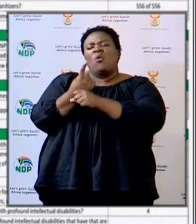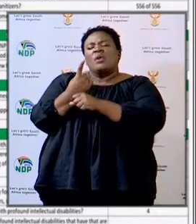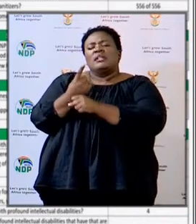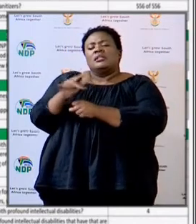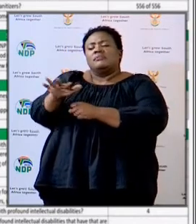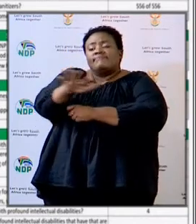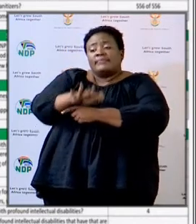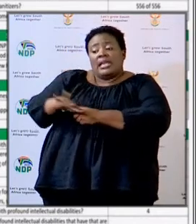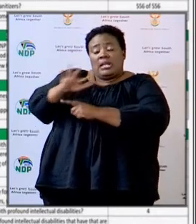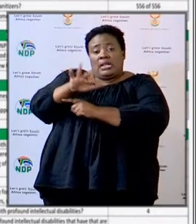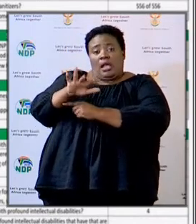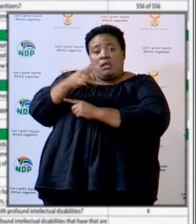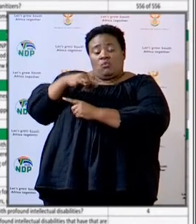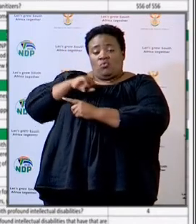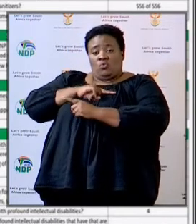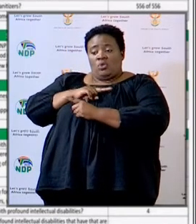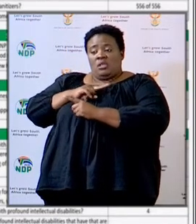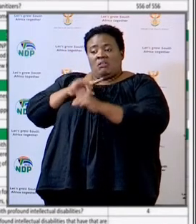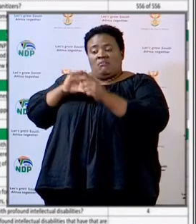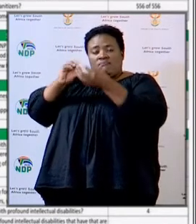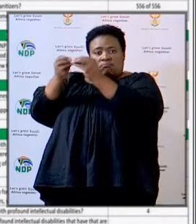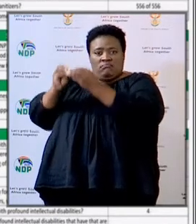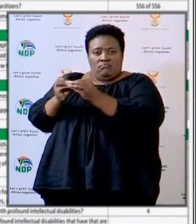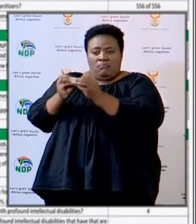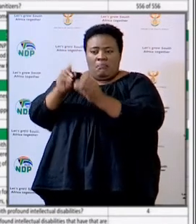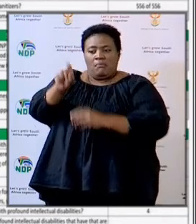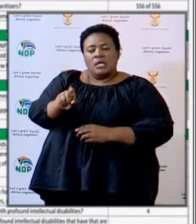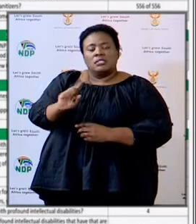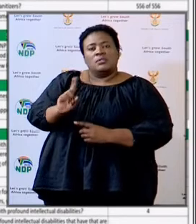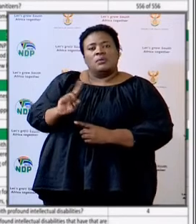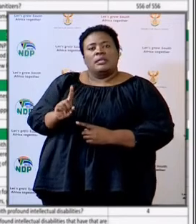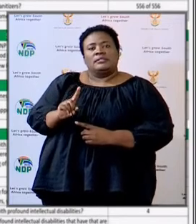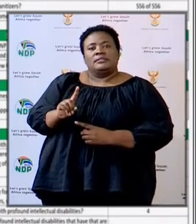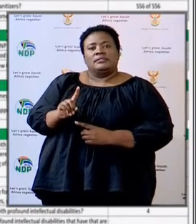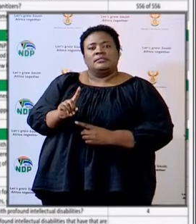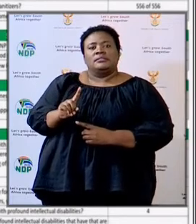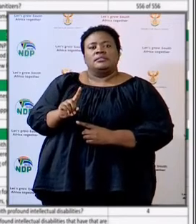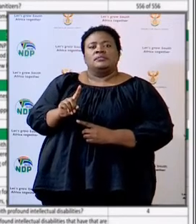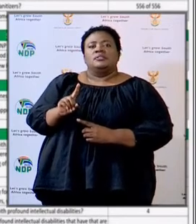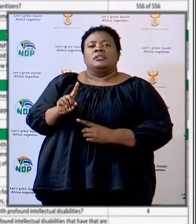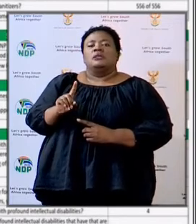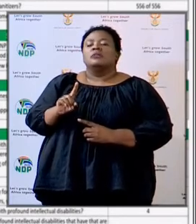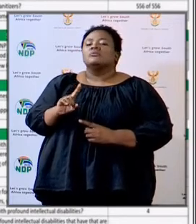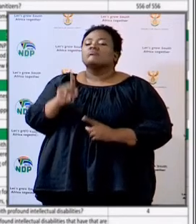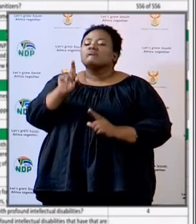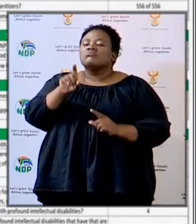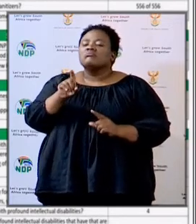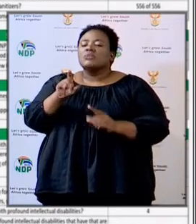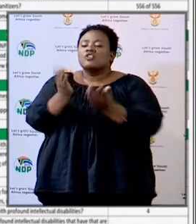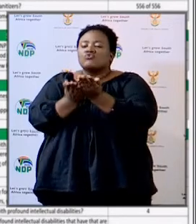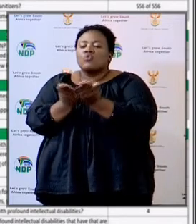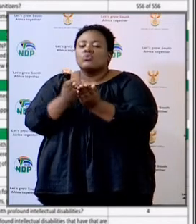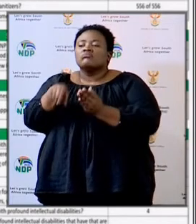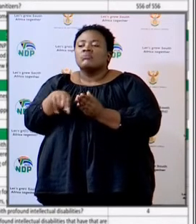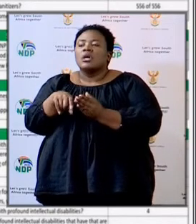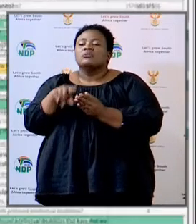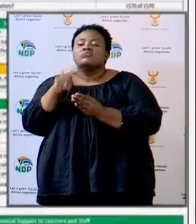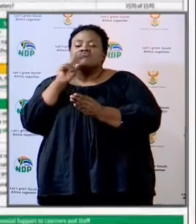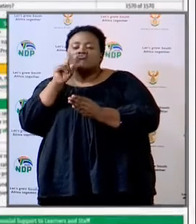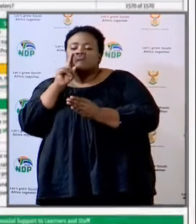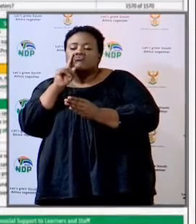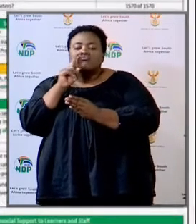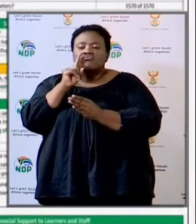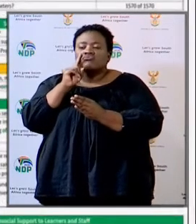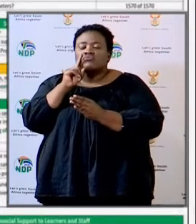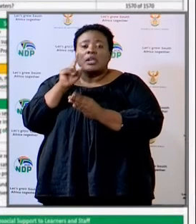that still needs attention to catch up with the rest of the other provinces is orientation, which has not been